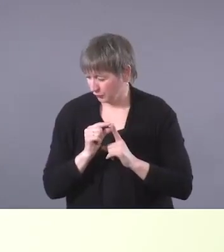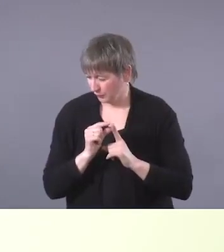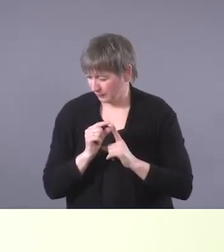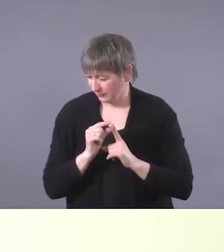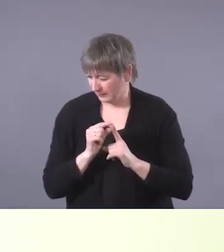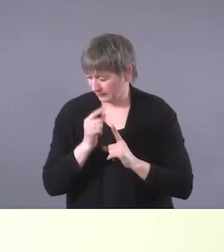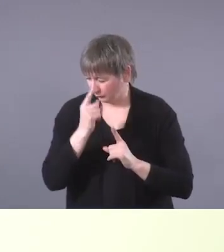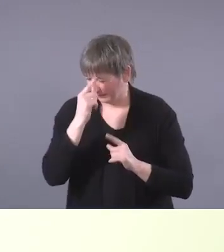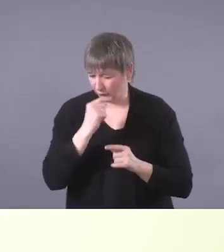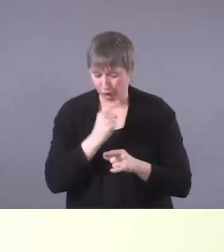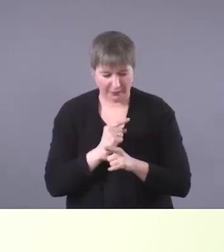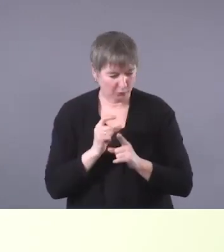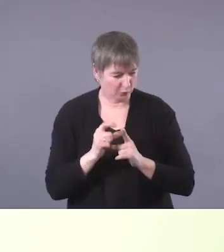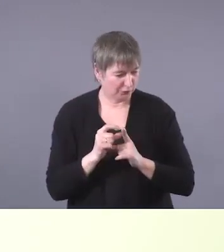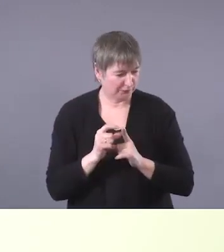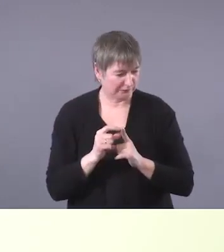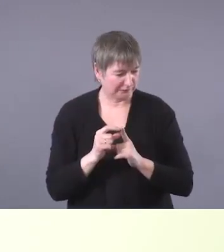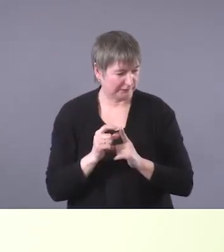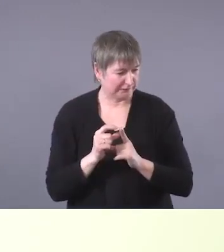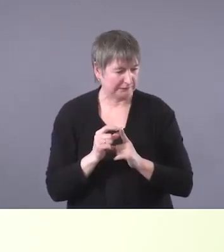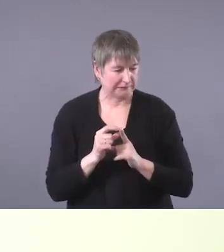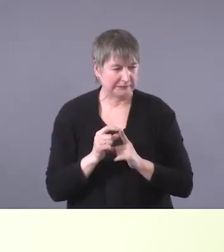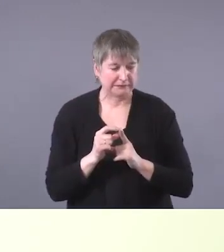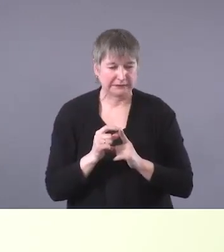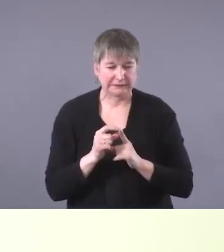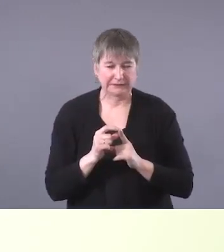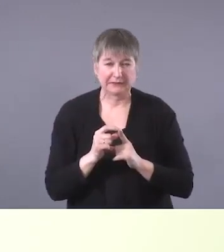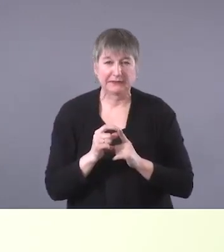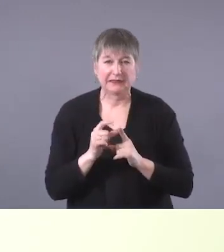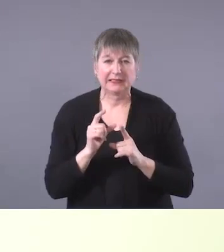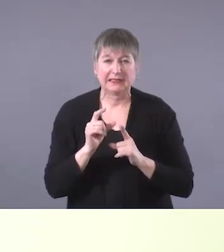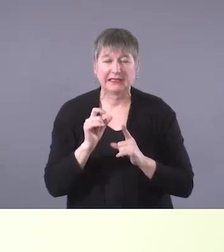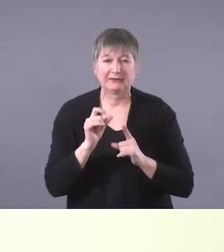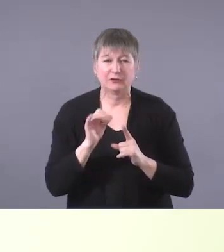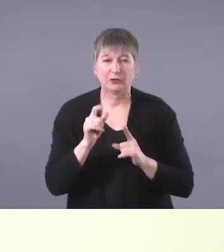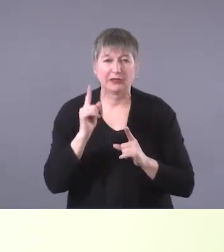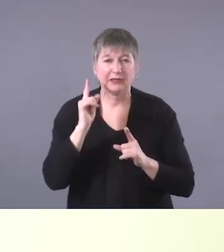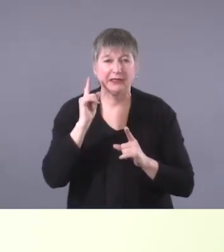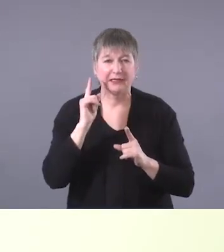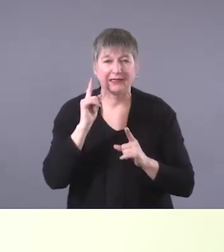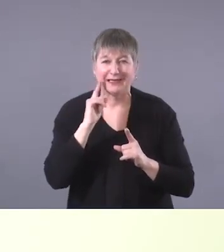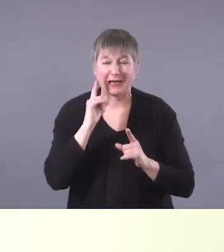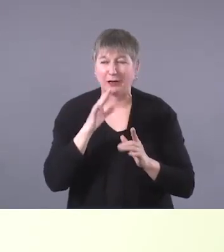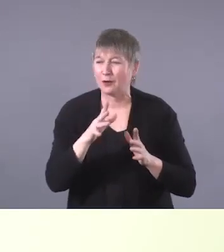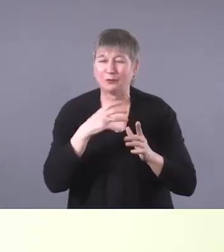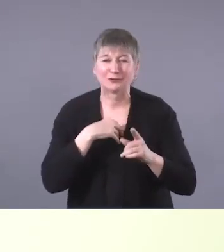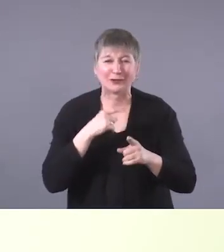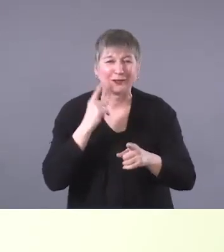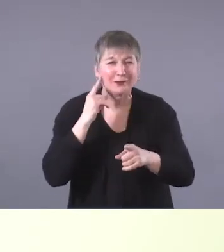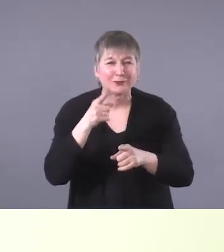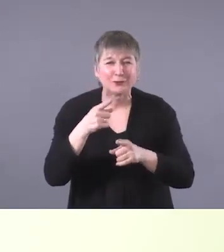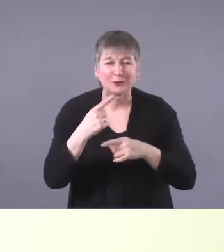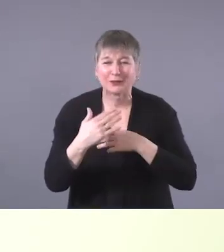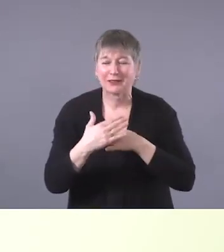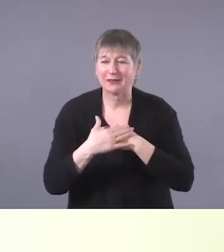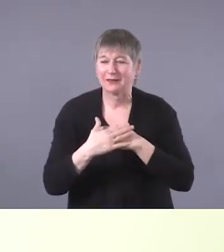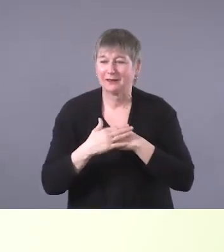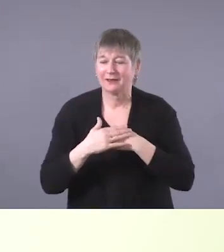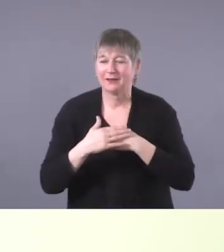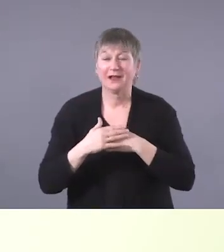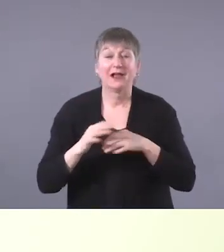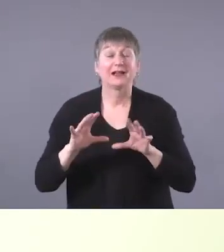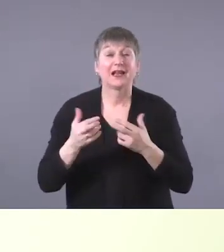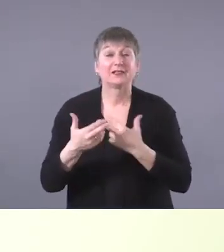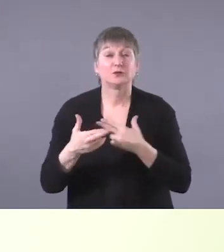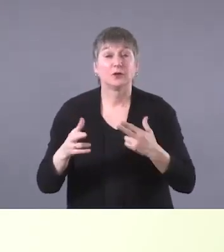right terminology and if, I could hear, um, some of you speak, you could probably correct me, but, um, uh, like a classroom sound